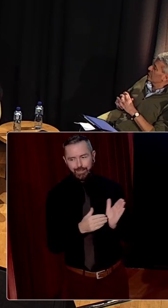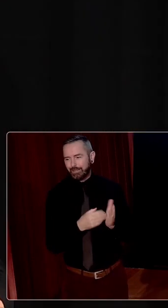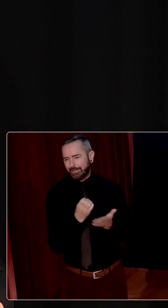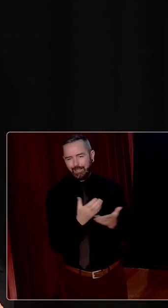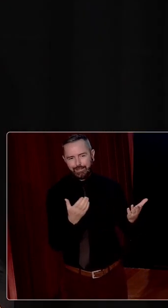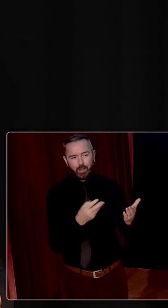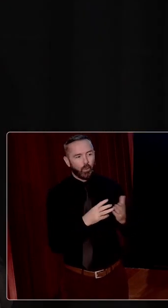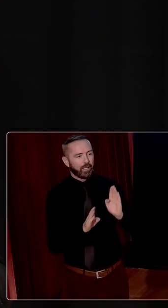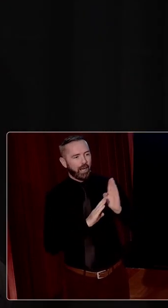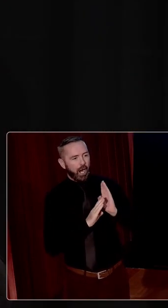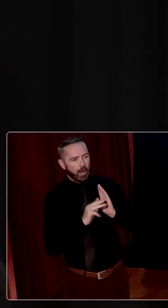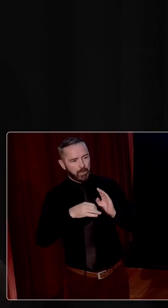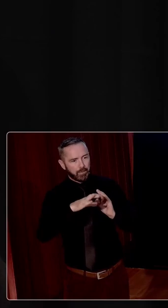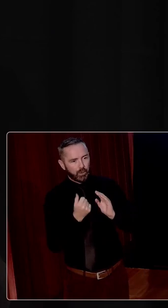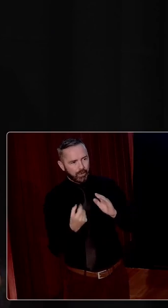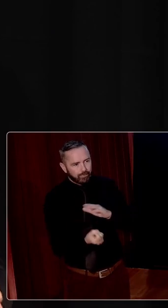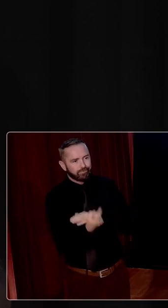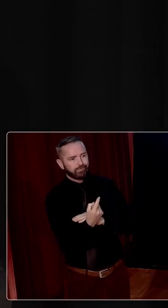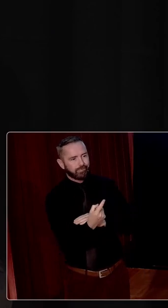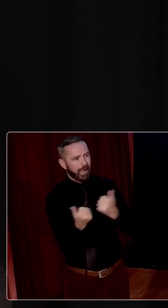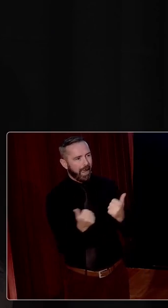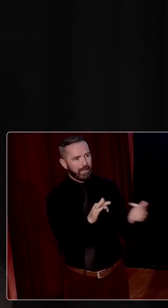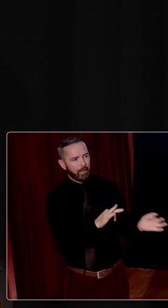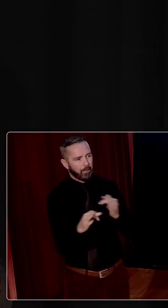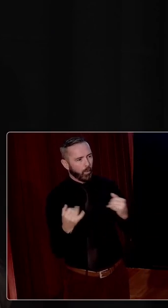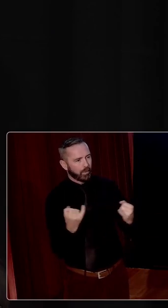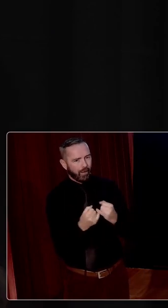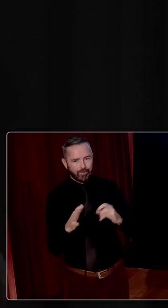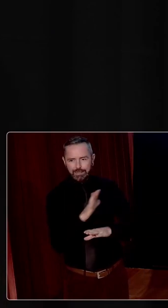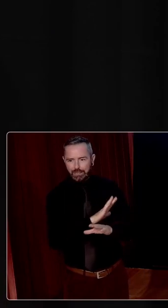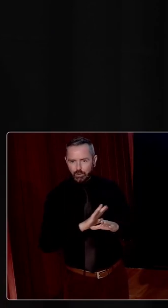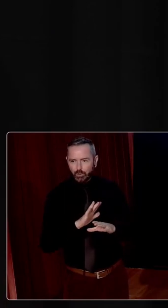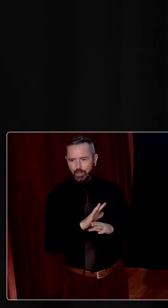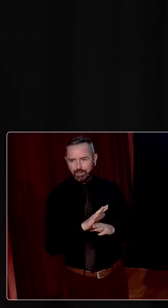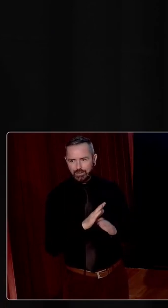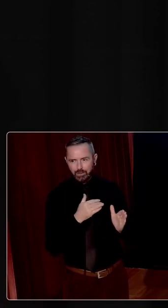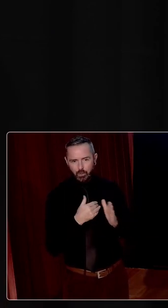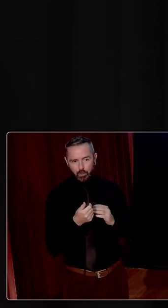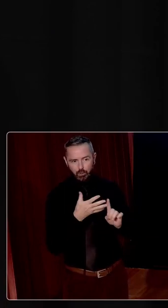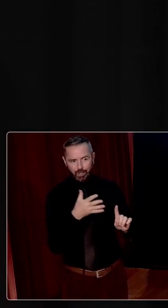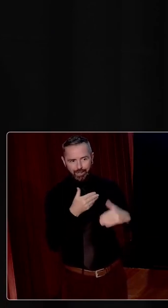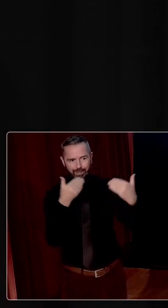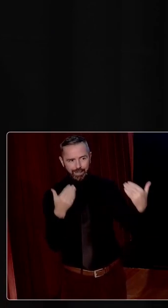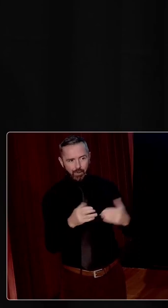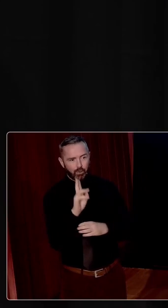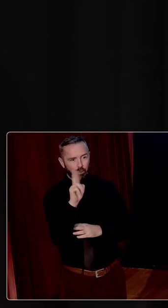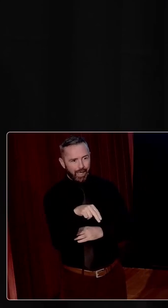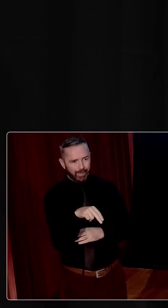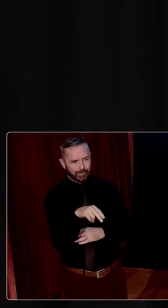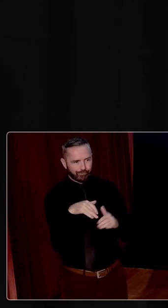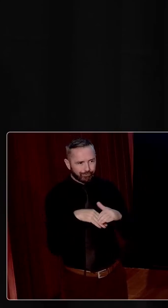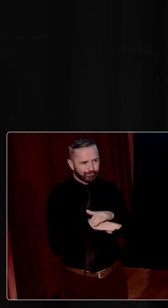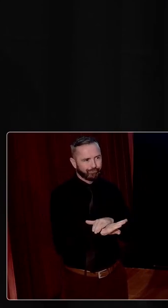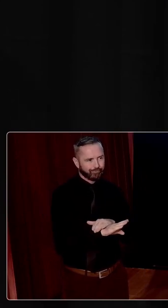Once the army mutiny comes along, in any post-conflict situation, what we would now recognise as the UN coming